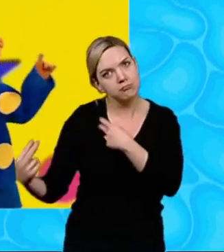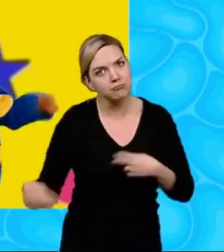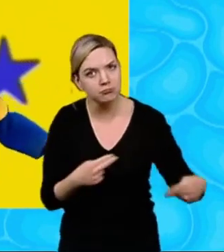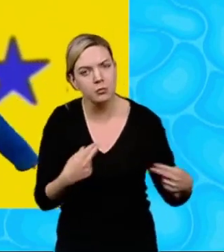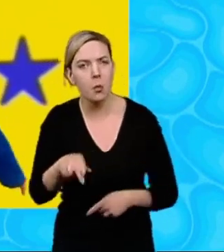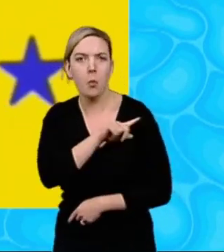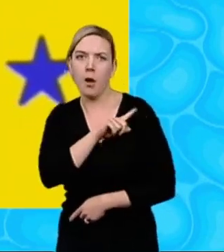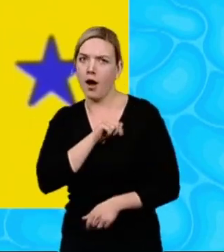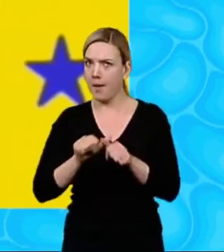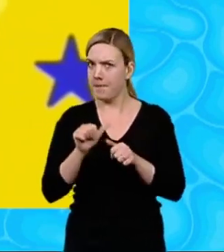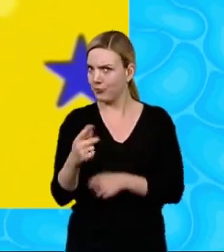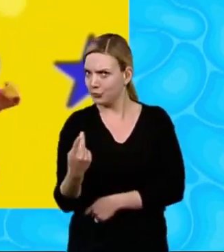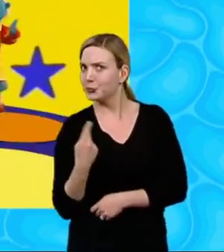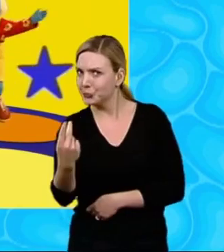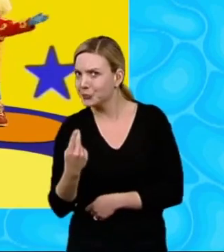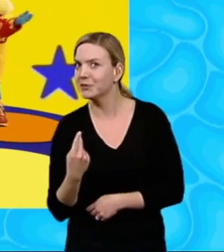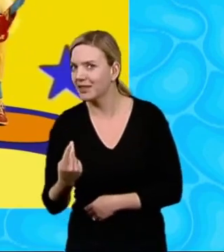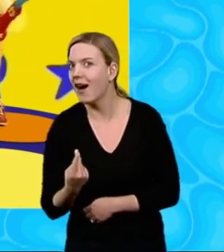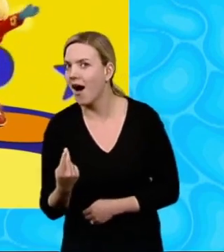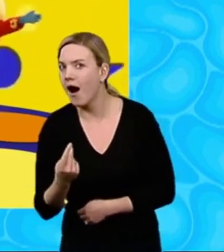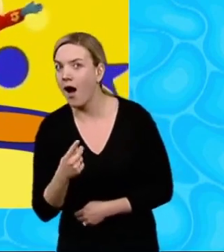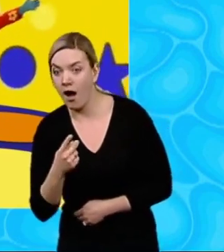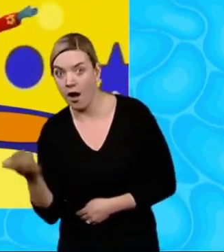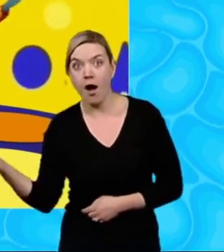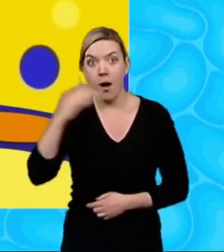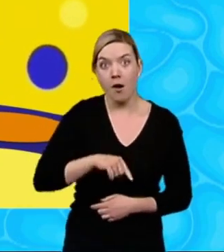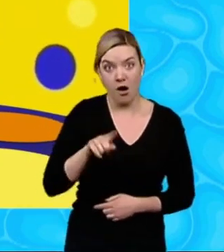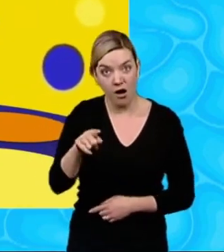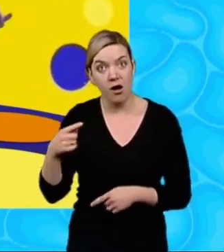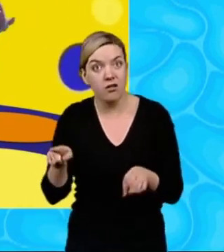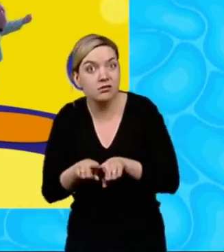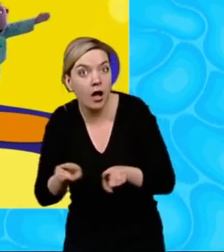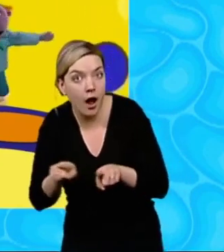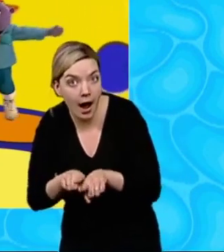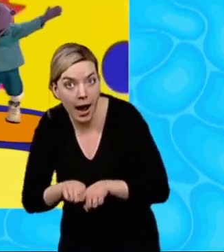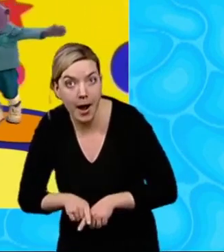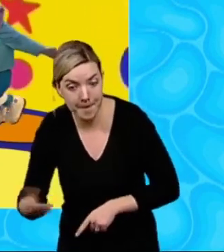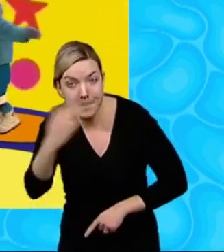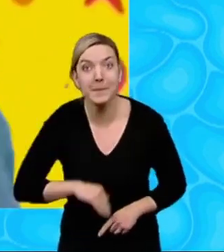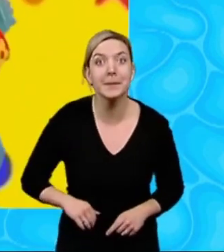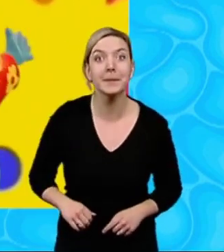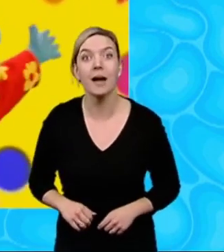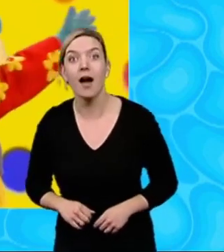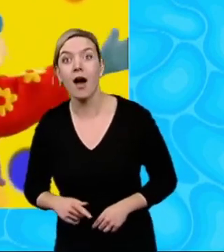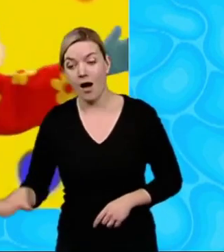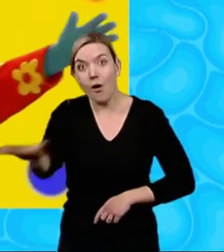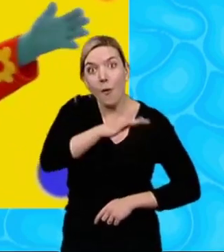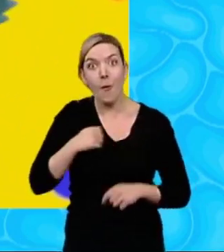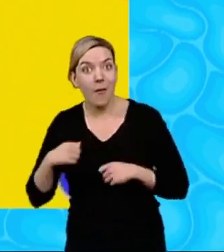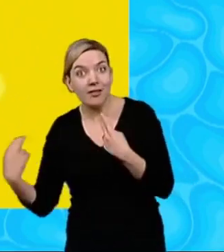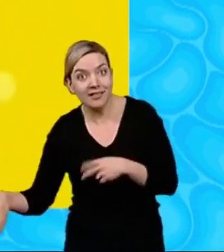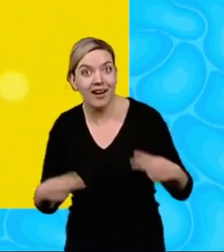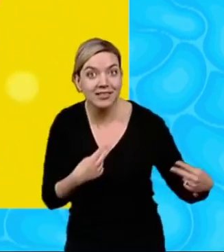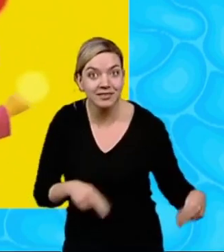it's better with two. Come on then! You do it too! Yeah! Everyone dance!